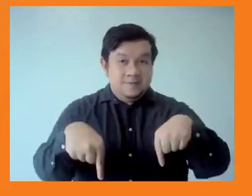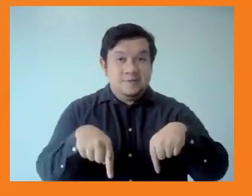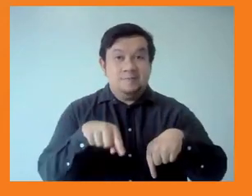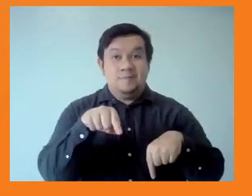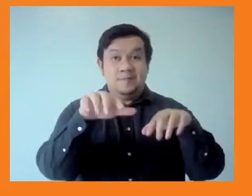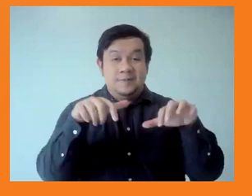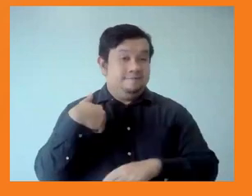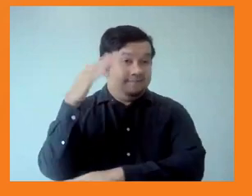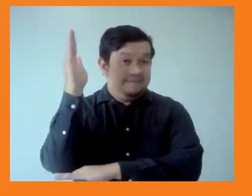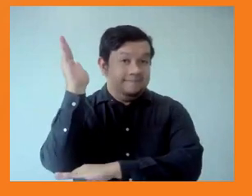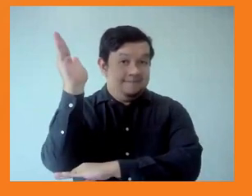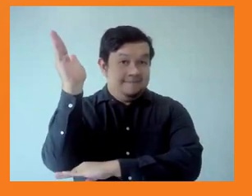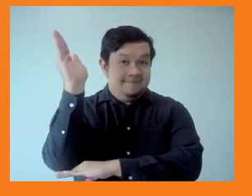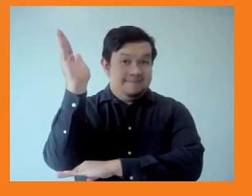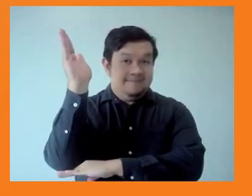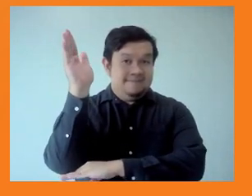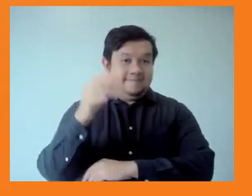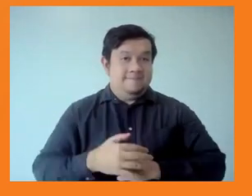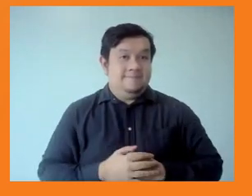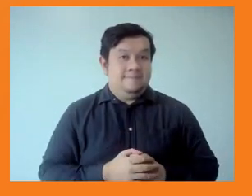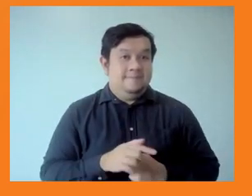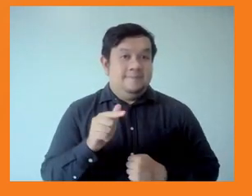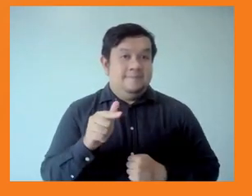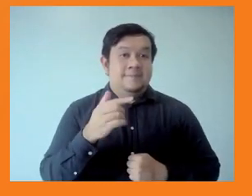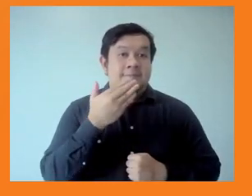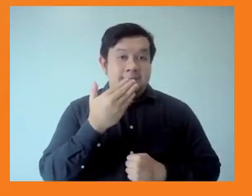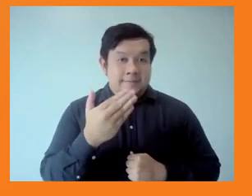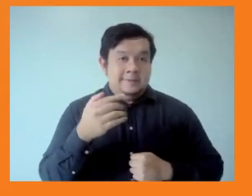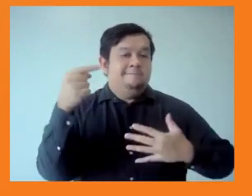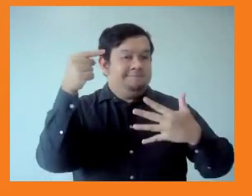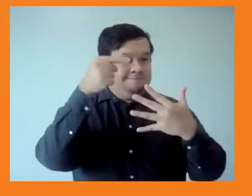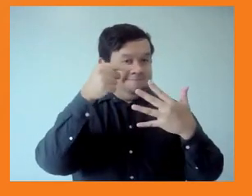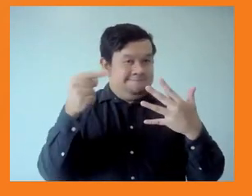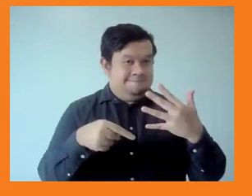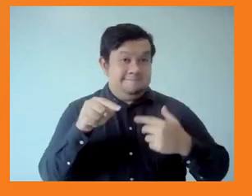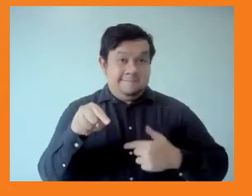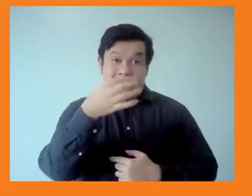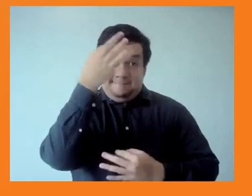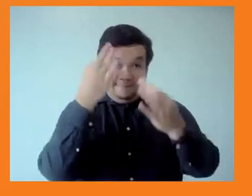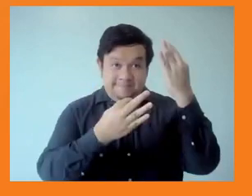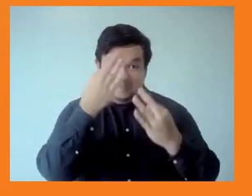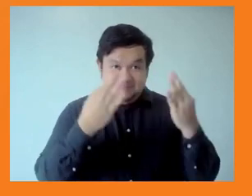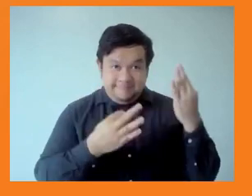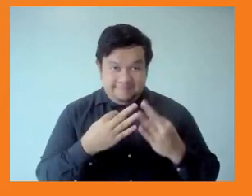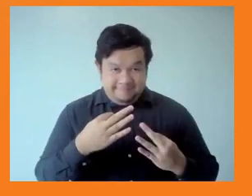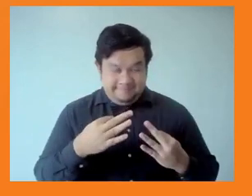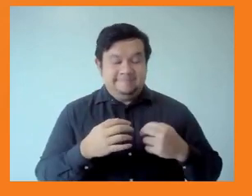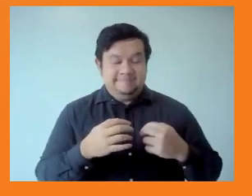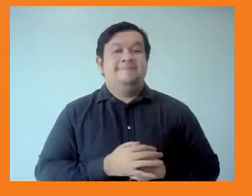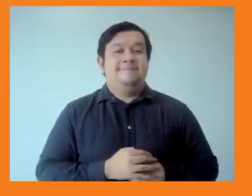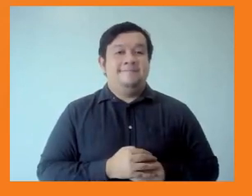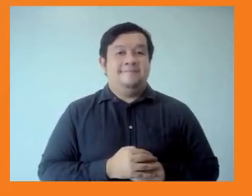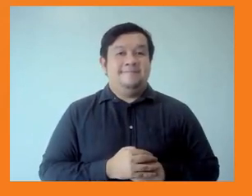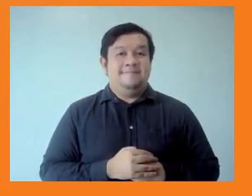for outlining the questions. I also want to thank Wu Chang for inviting CSOs to be ambitious,